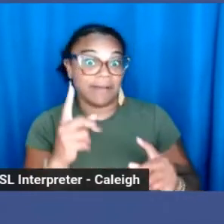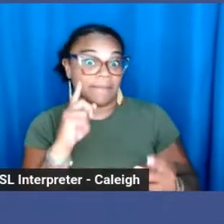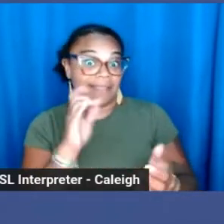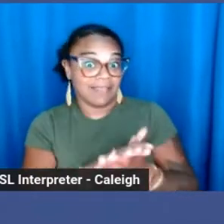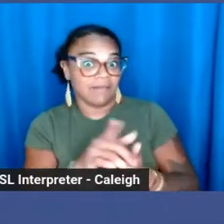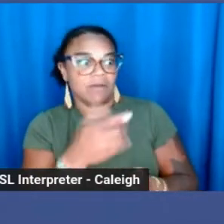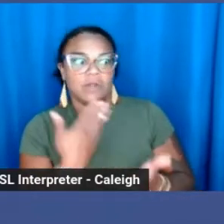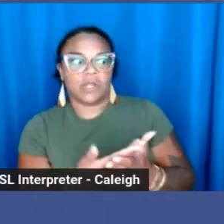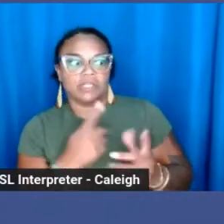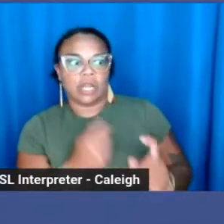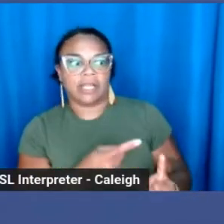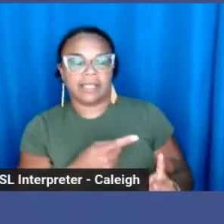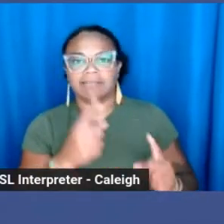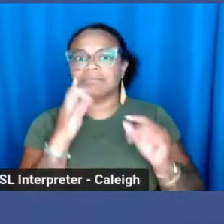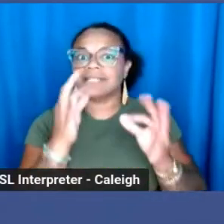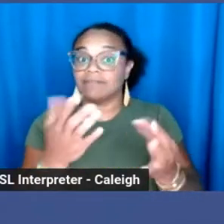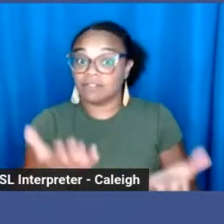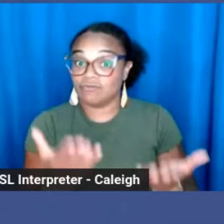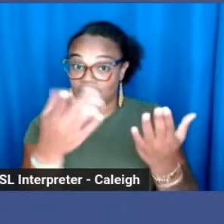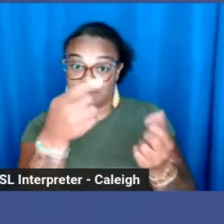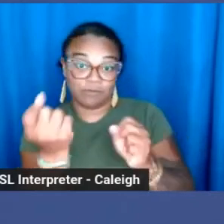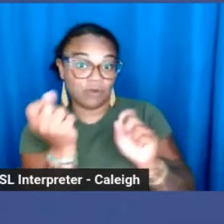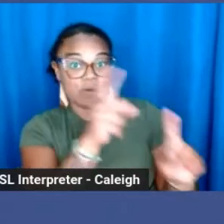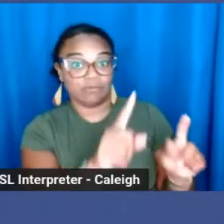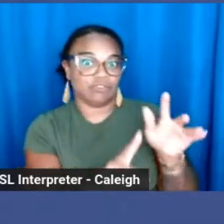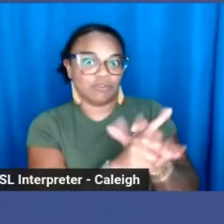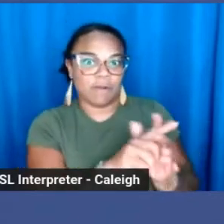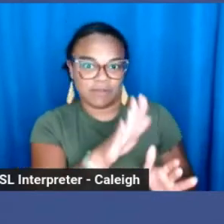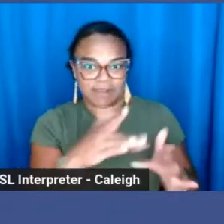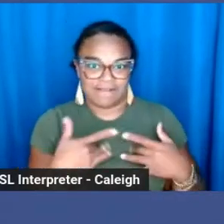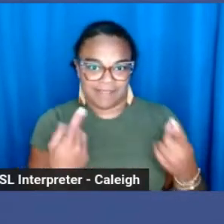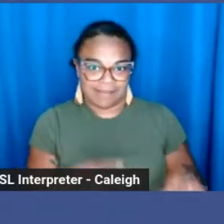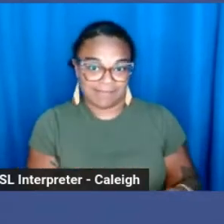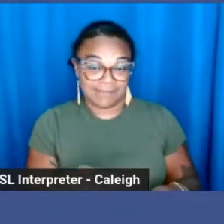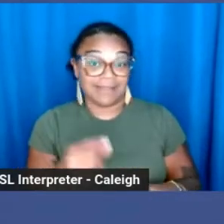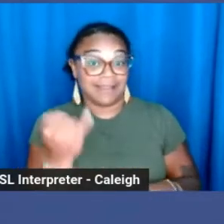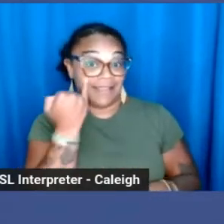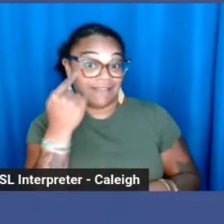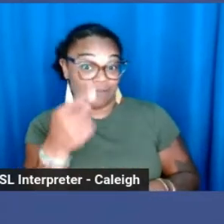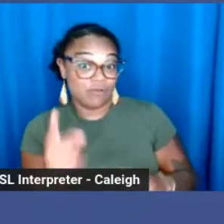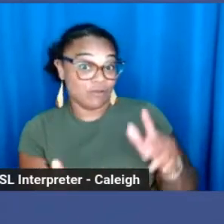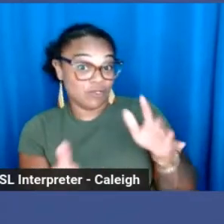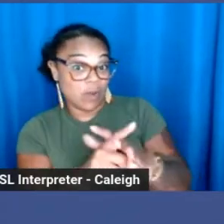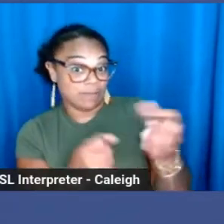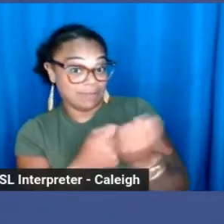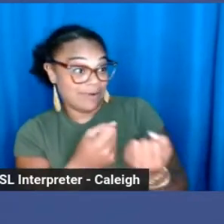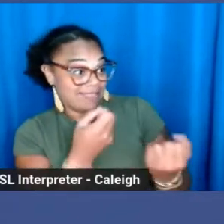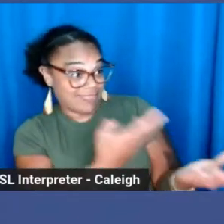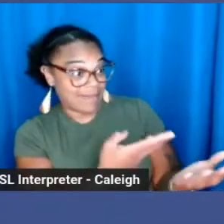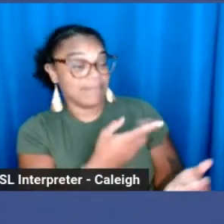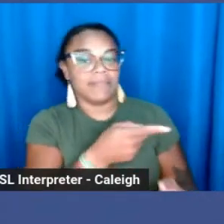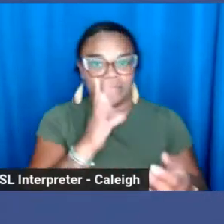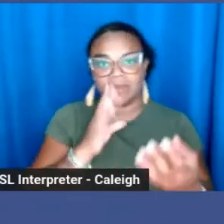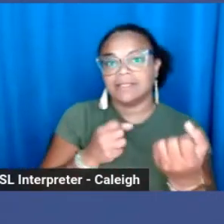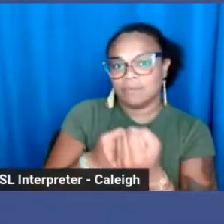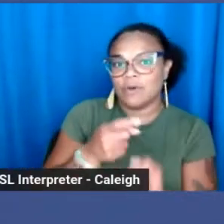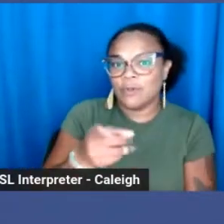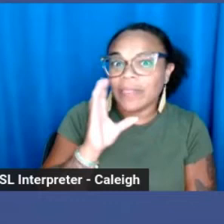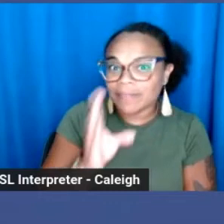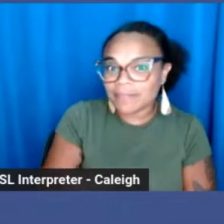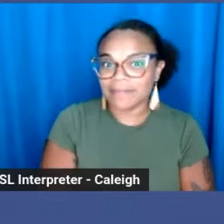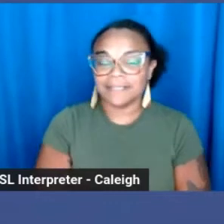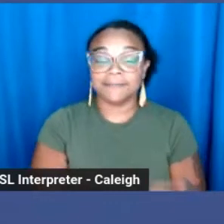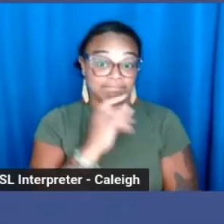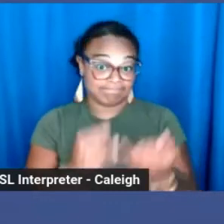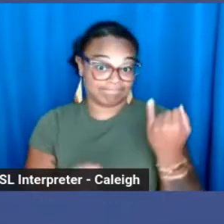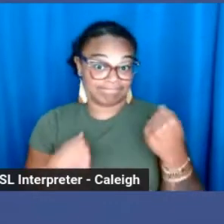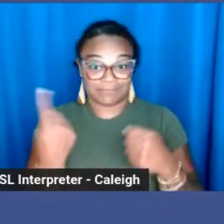you definitely want to show up to their events. They'll support you if you support them. And then the last tip I always